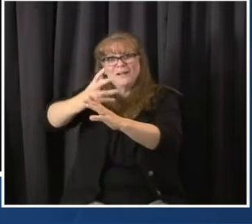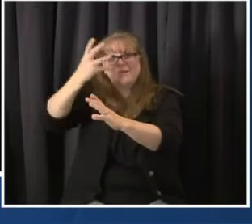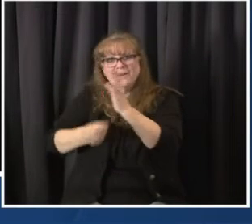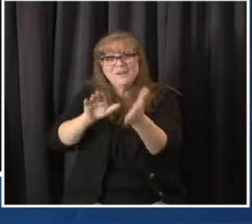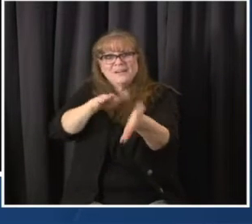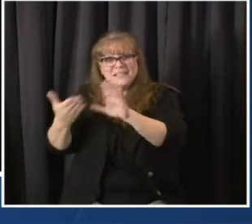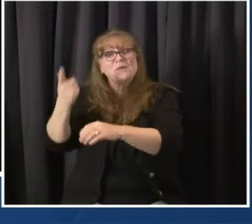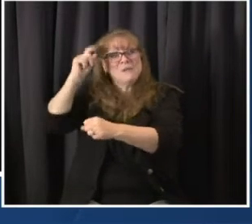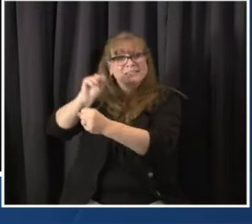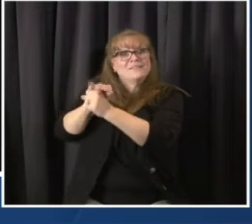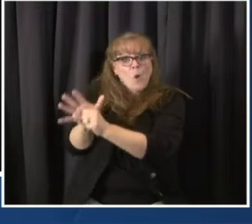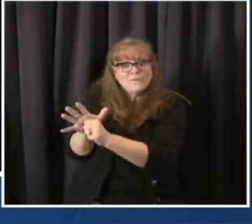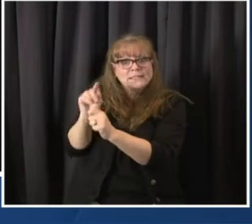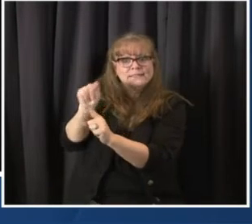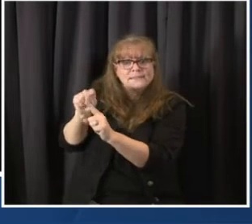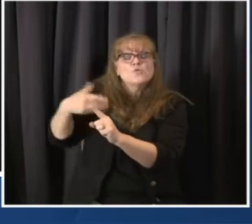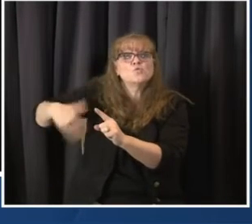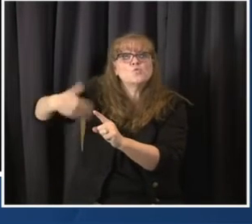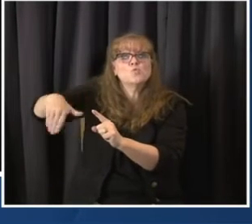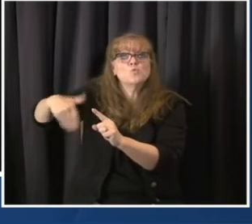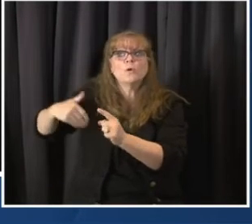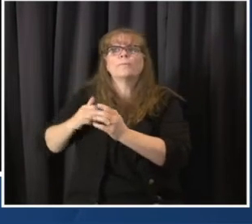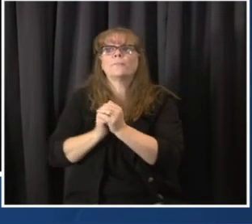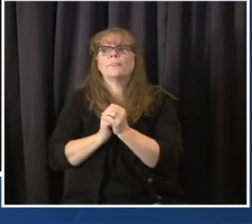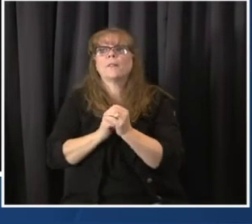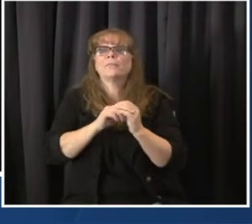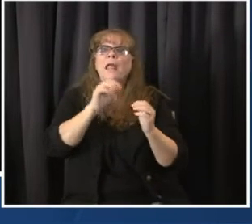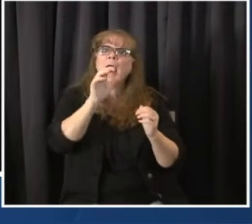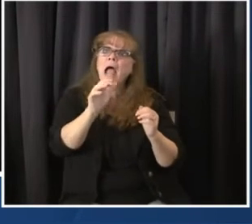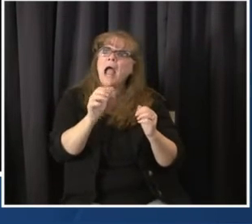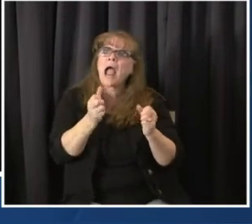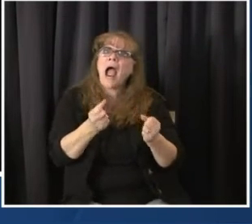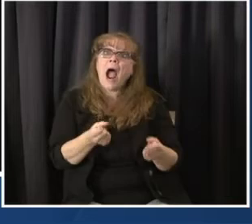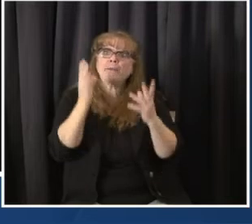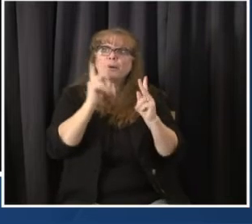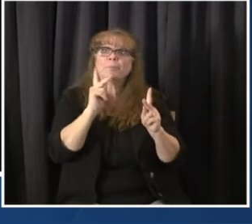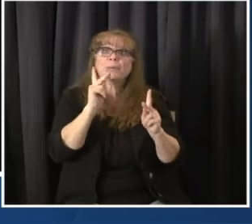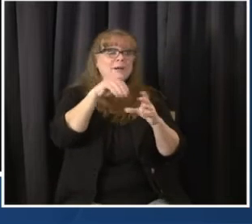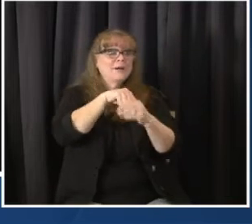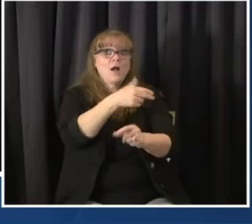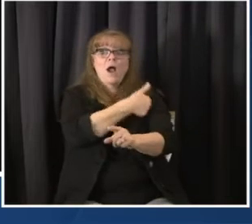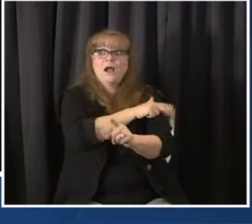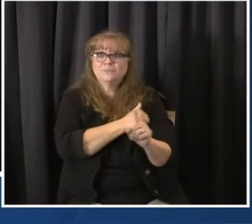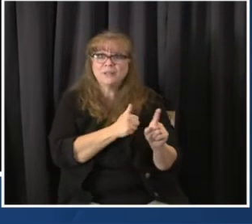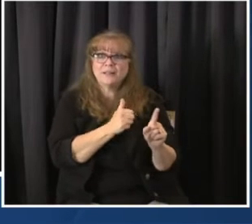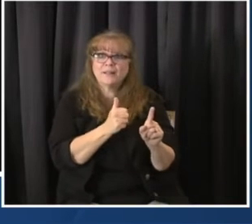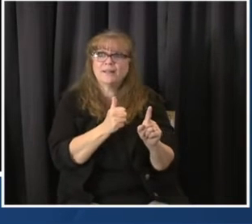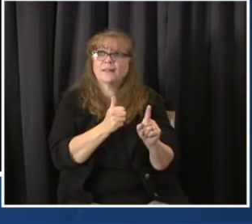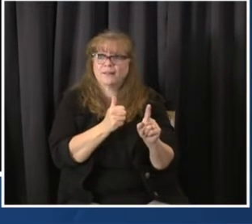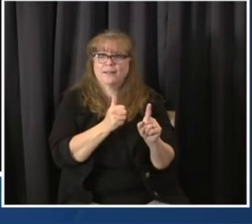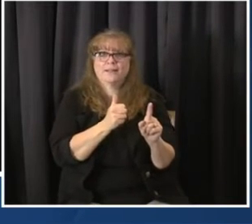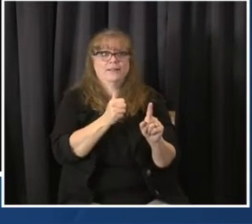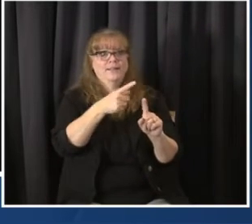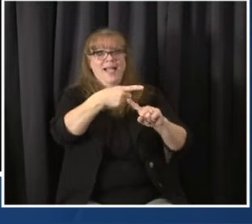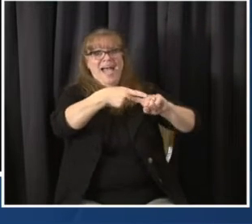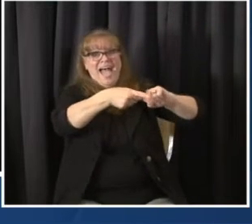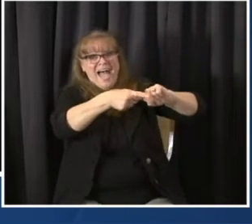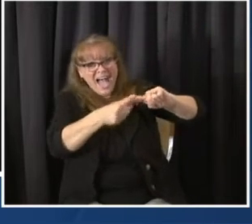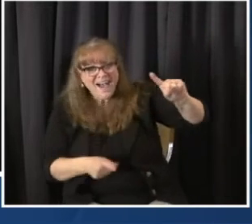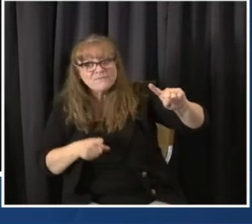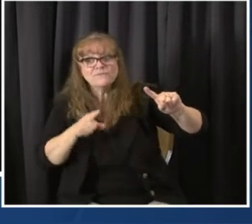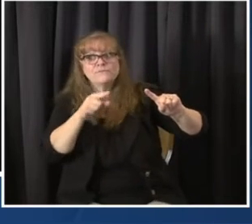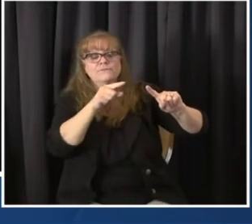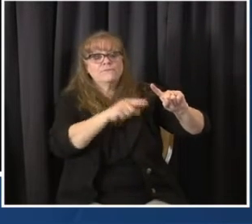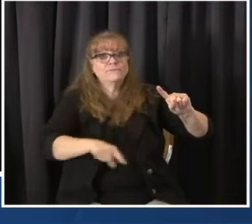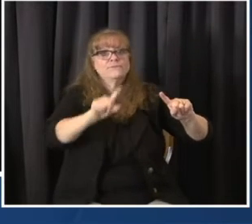the biggest impact on saving lives on ensuring we have a hospital capacity is to make